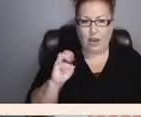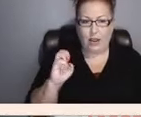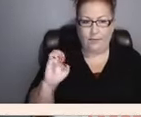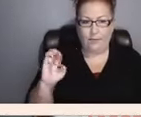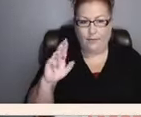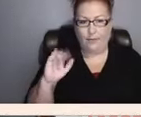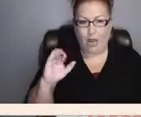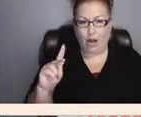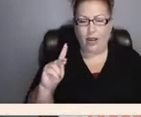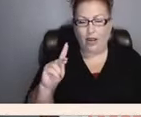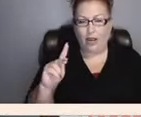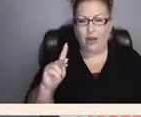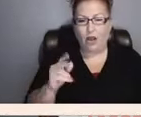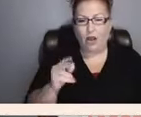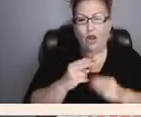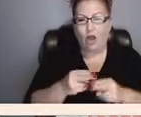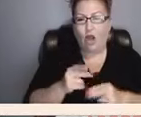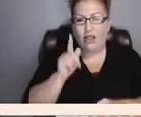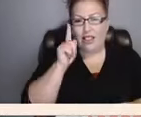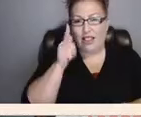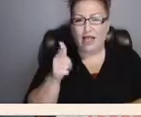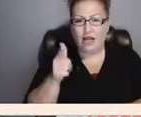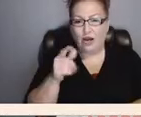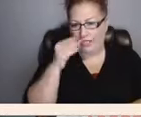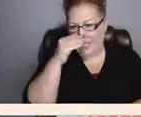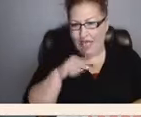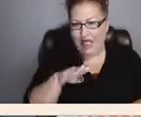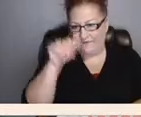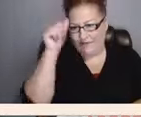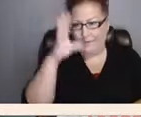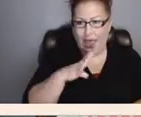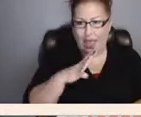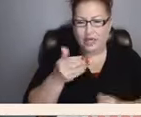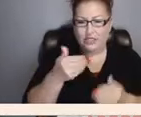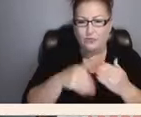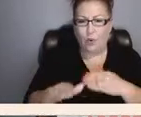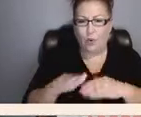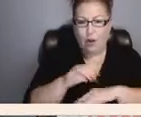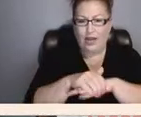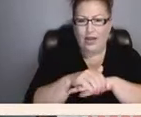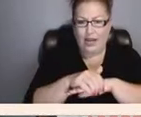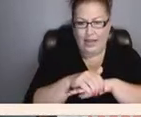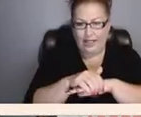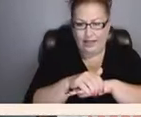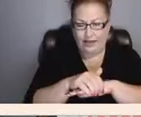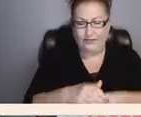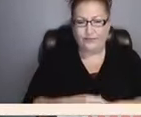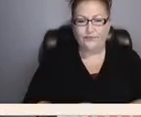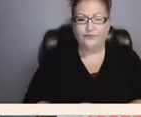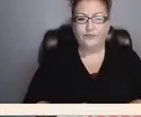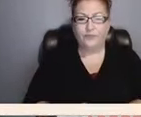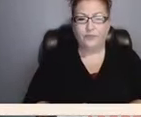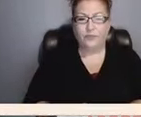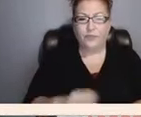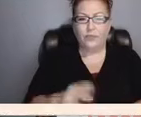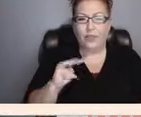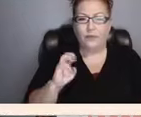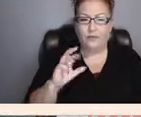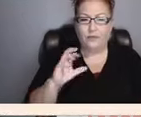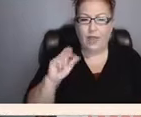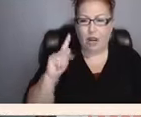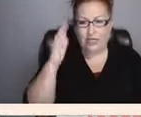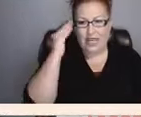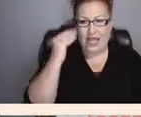later in his later years as the Elephant Man, is born in England. And Merrick's head and body became